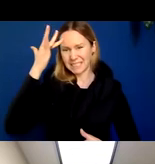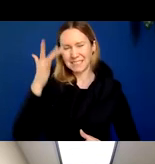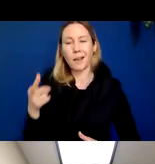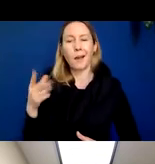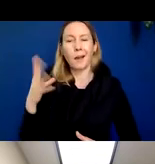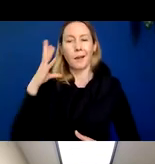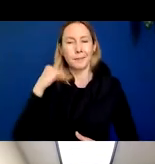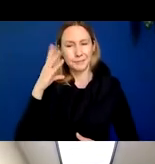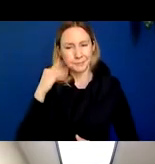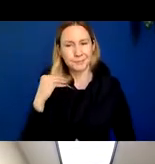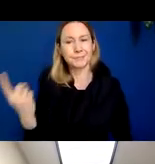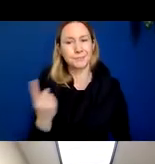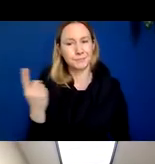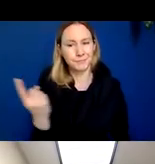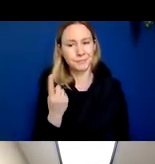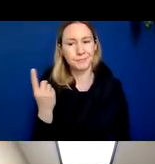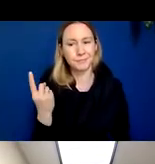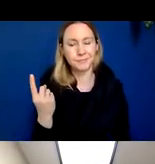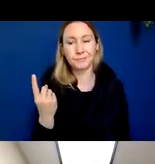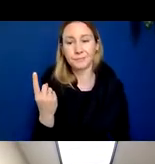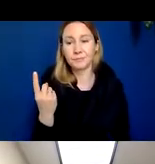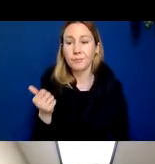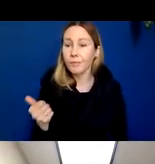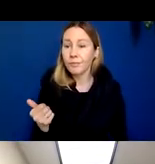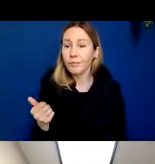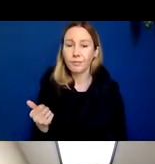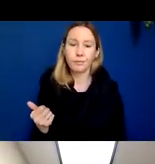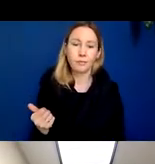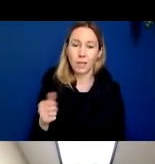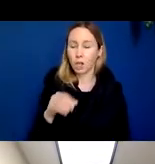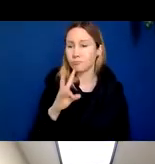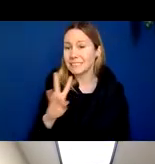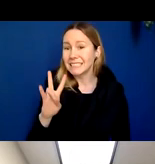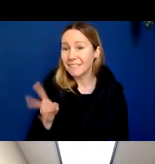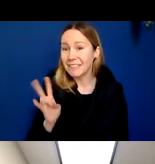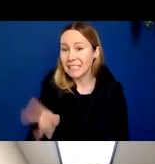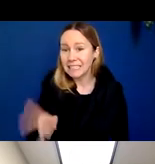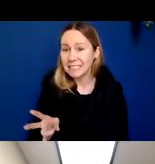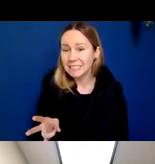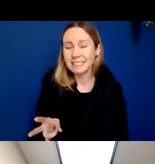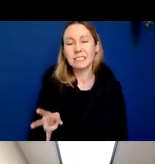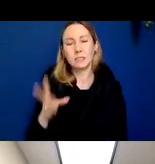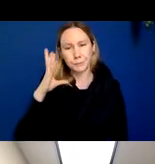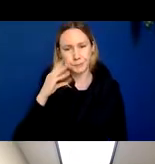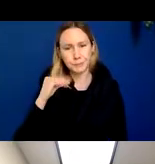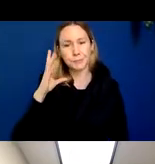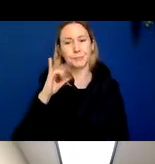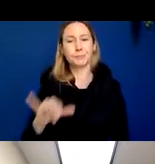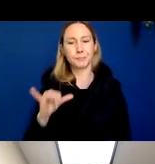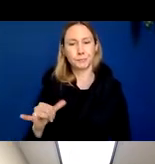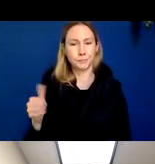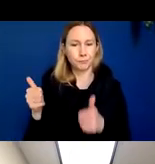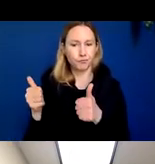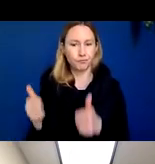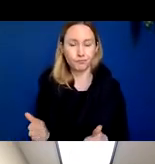signs and symptoms, you know, when they go through the seventh decade, but these signs and symptoms of a neurodegenerative disease,